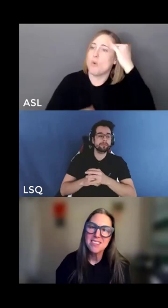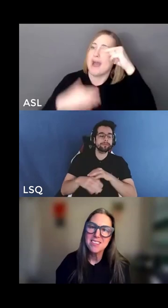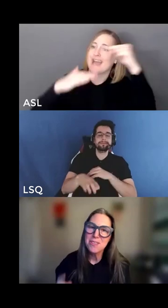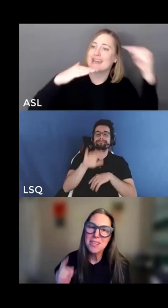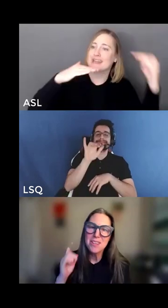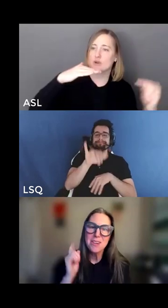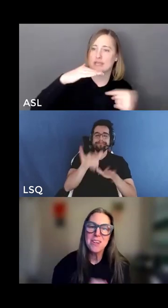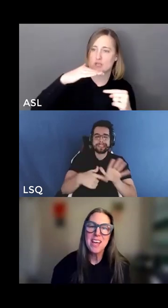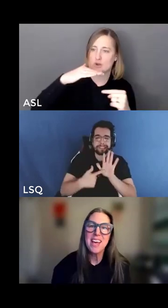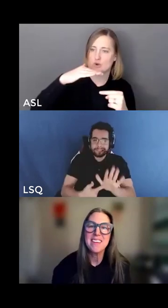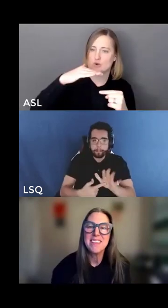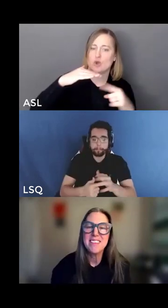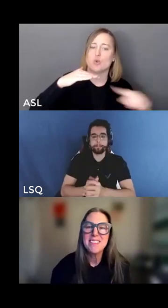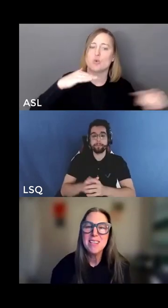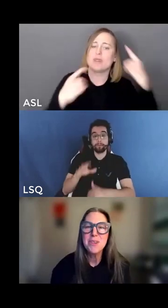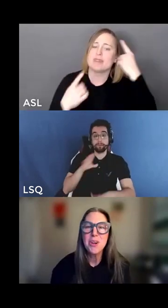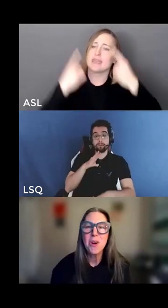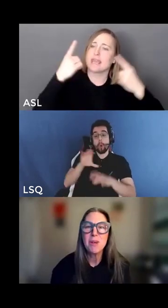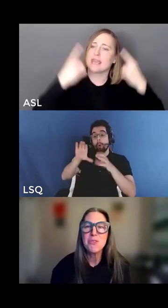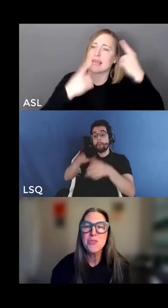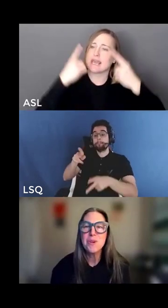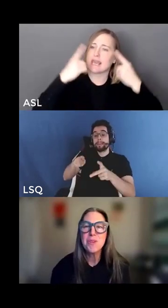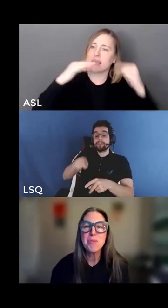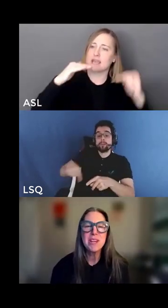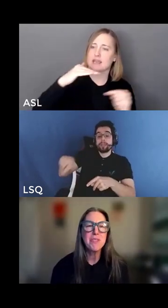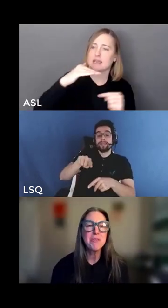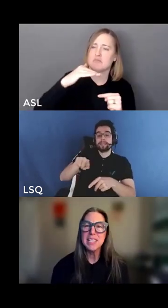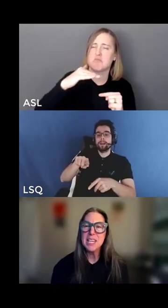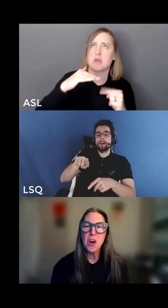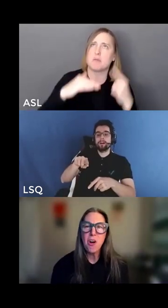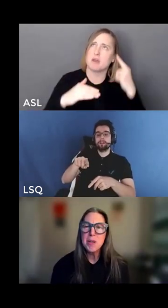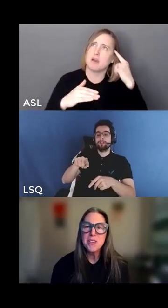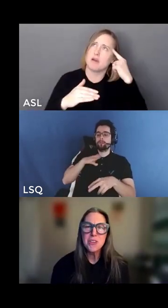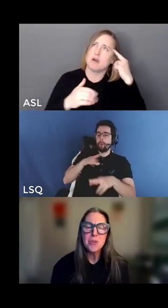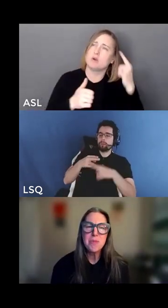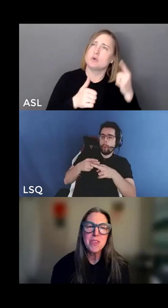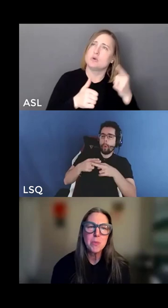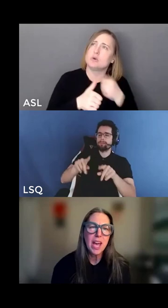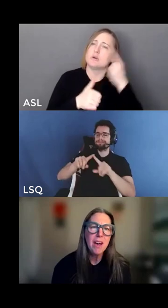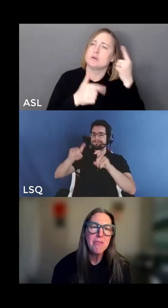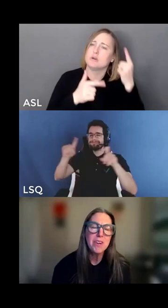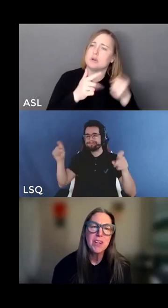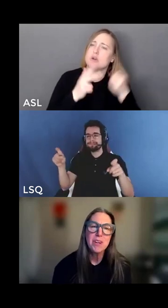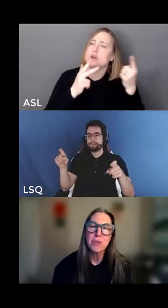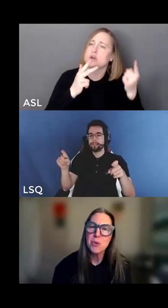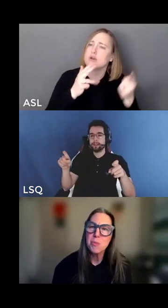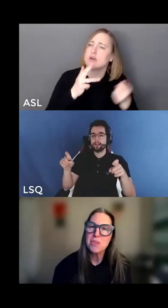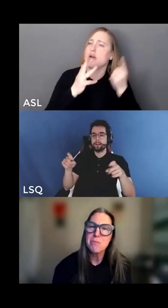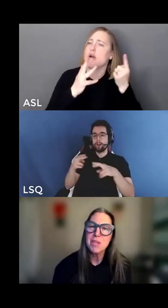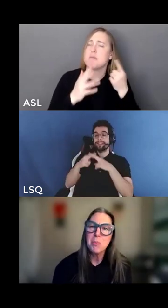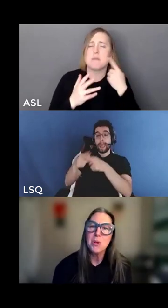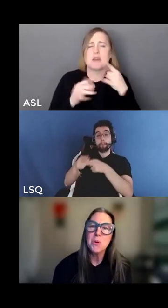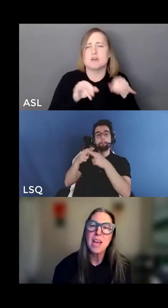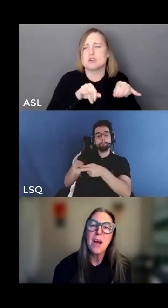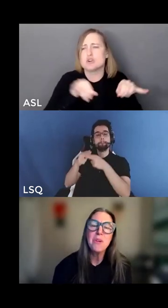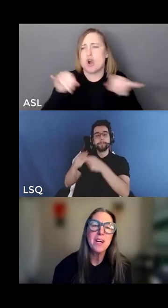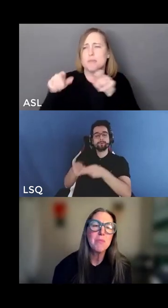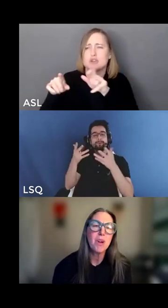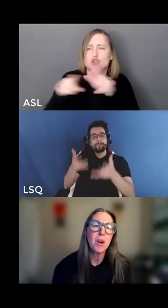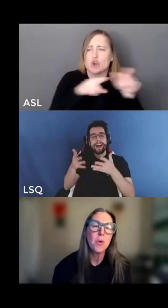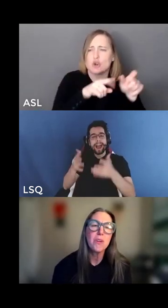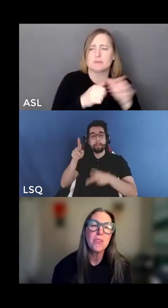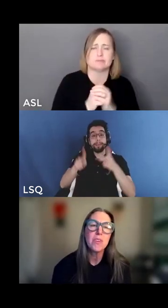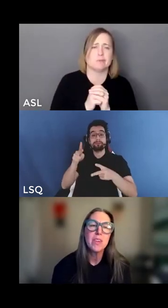just do it in your own head see if you can call up two or three of the really common terms that we have for groups of people whose